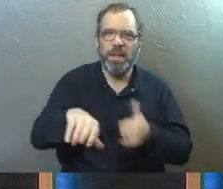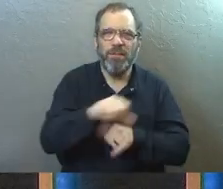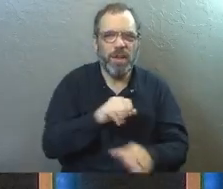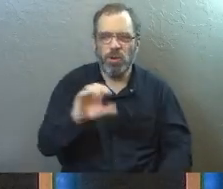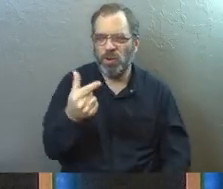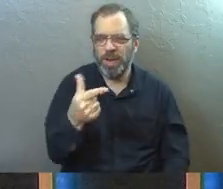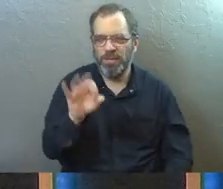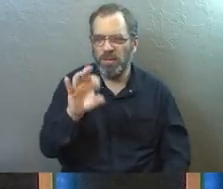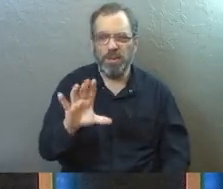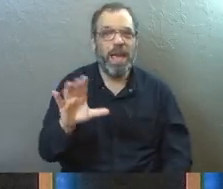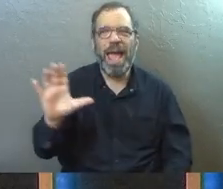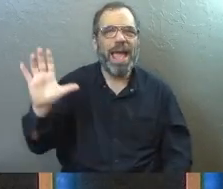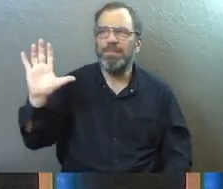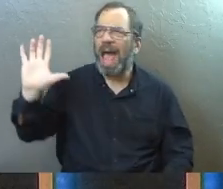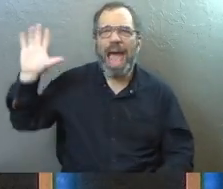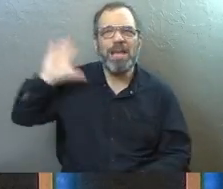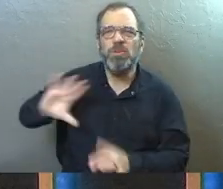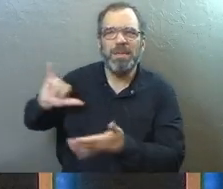a form or something.